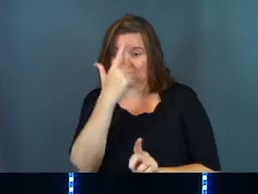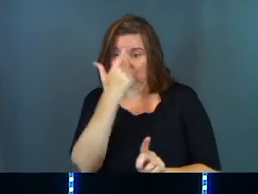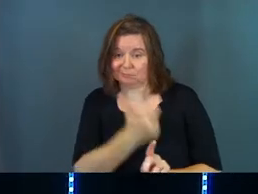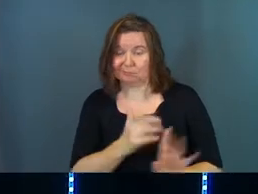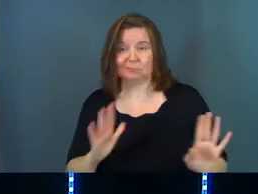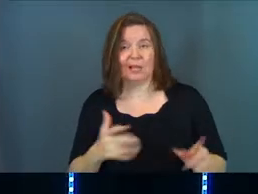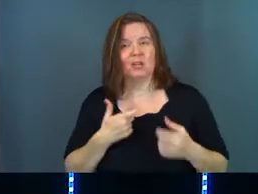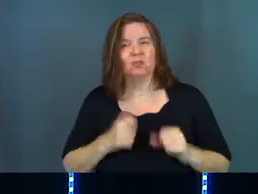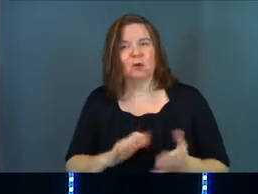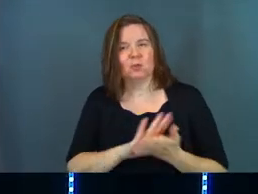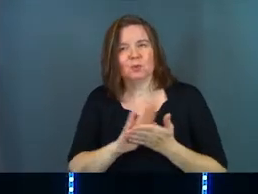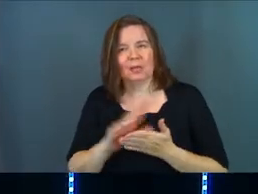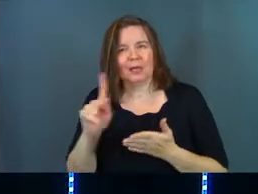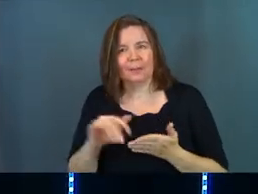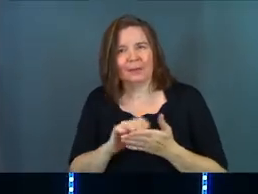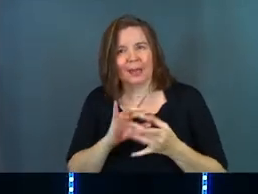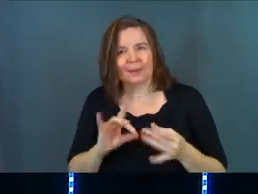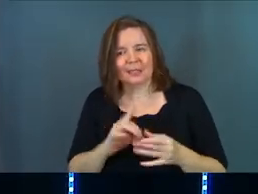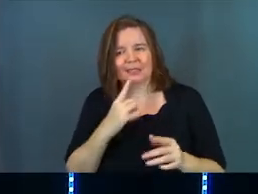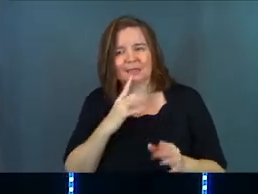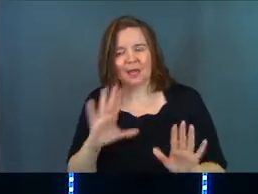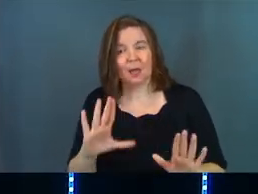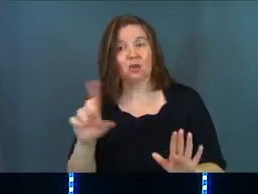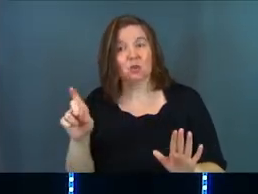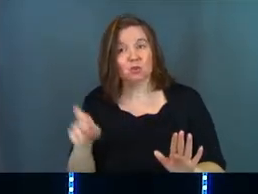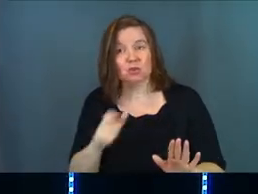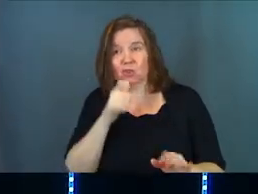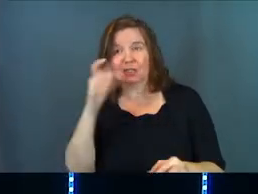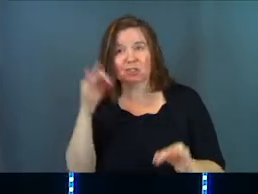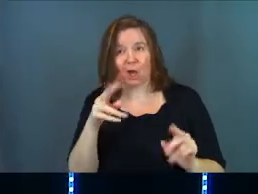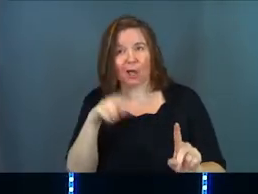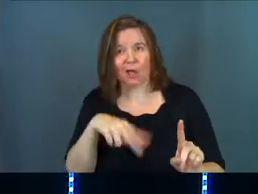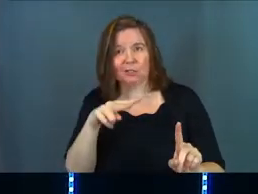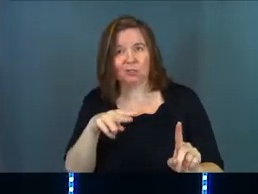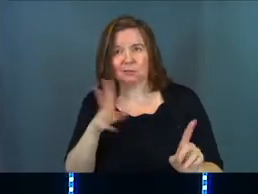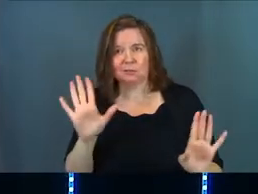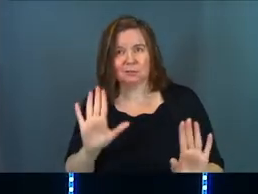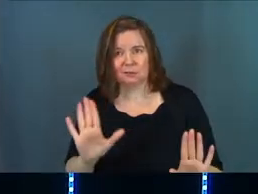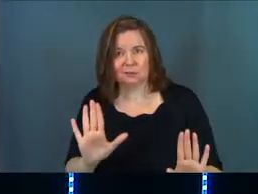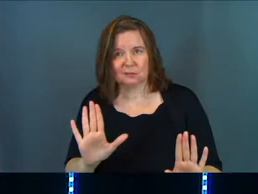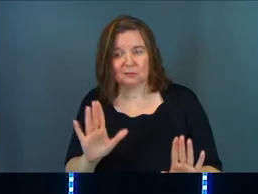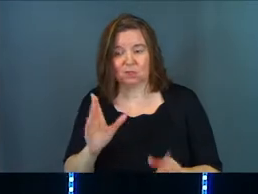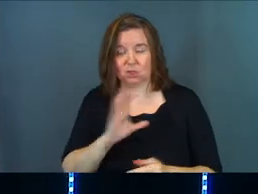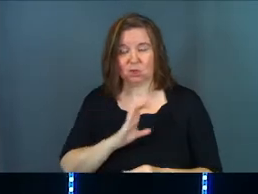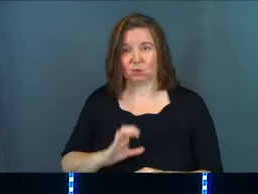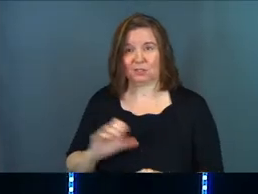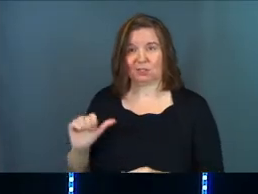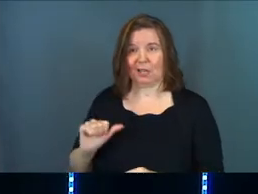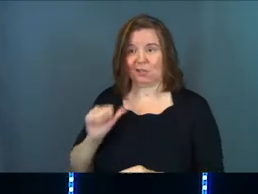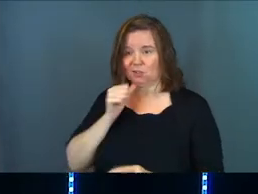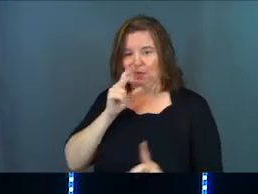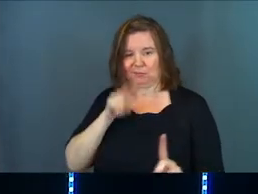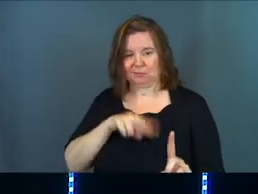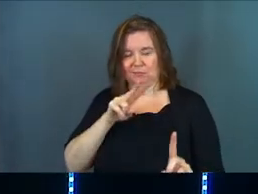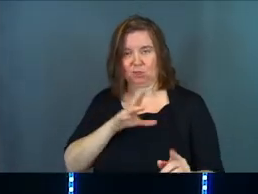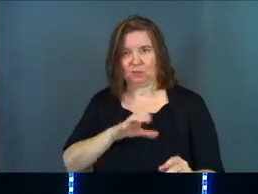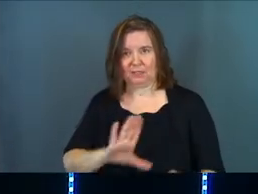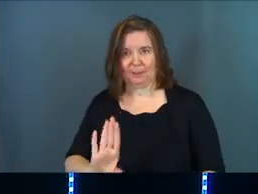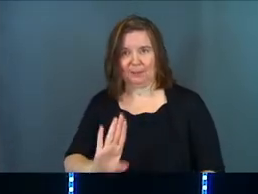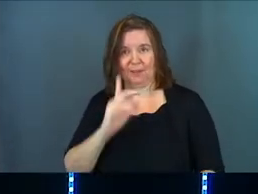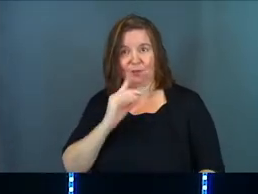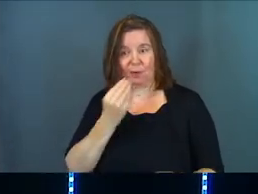And he just tries to clean it up in that passage. He says, you shouldn't judge you. Christian A should not judge Christian B